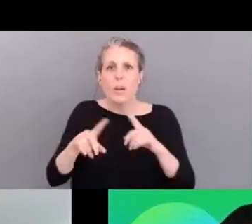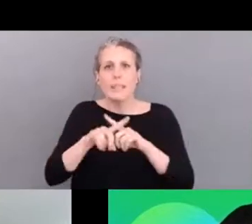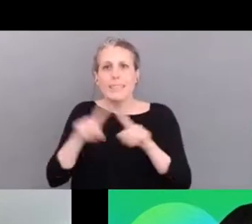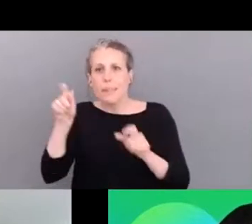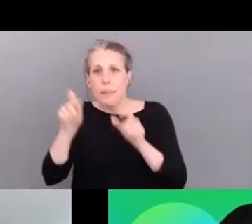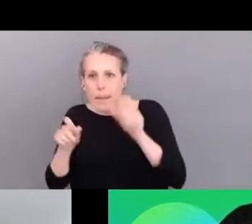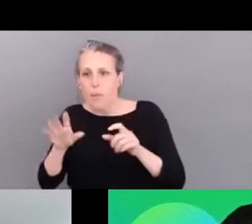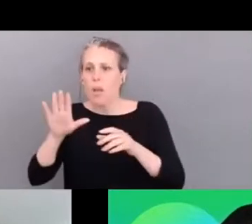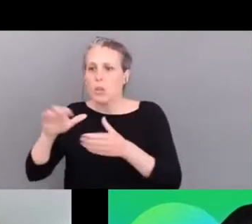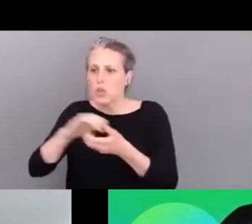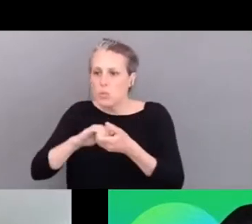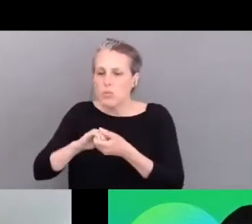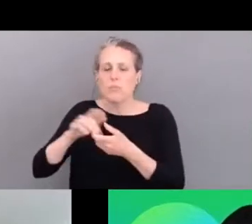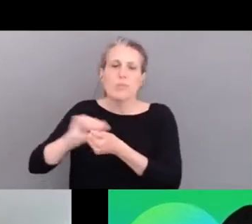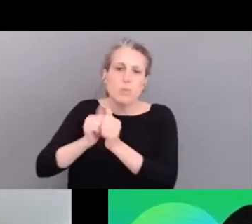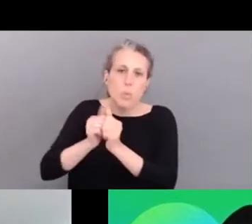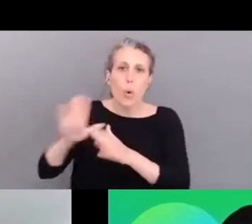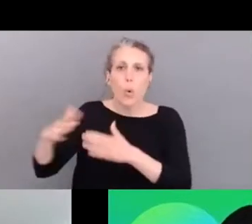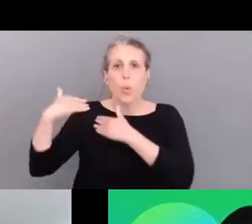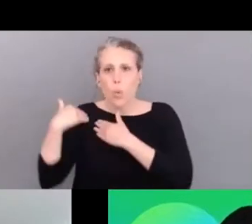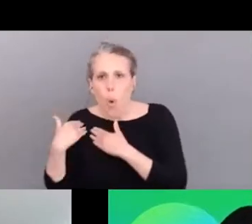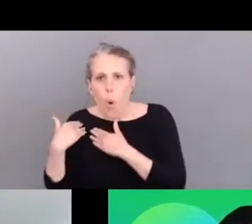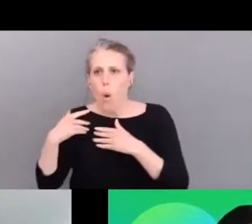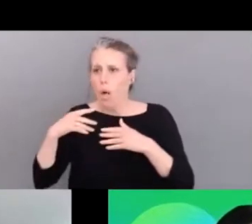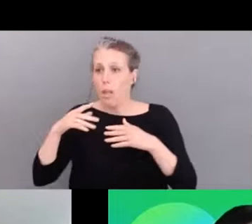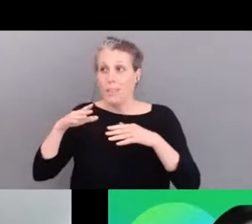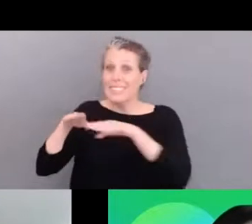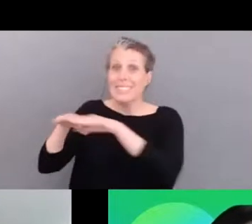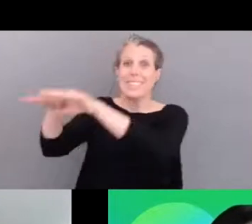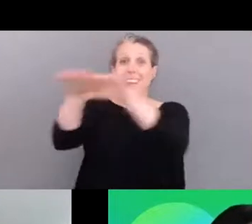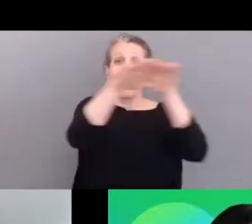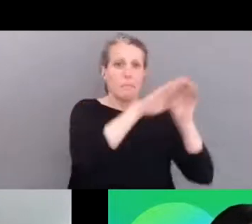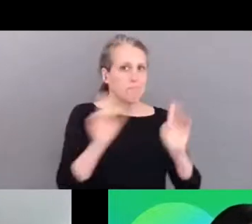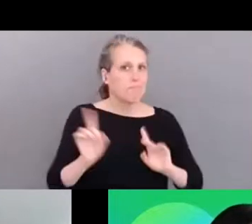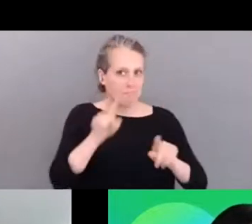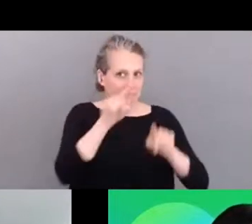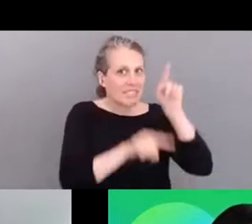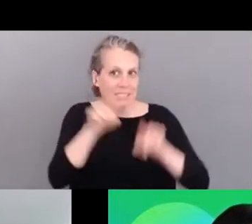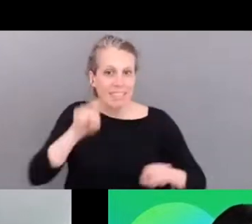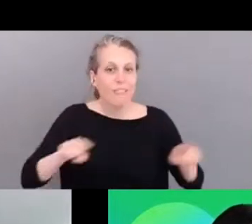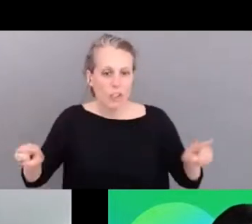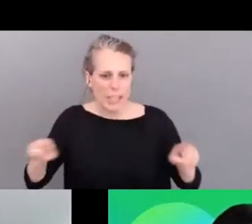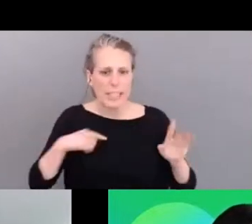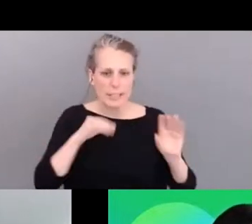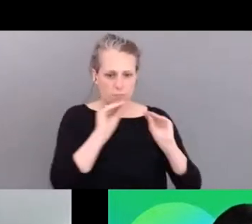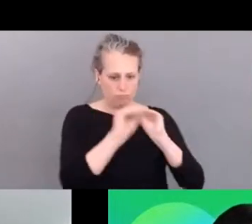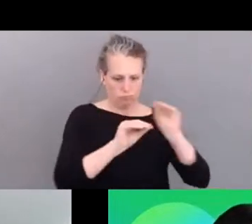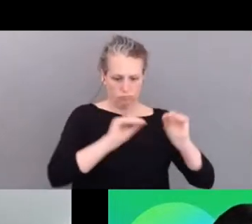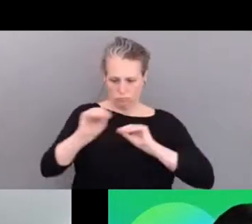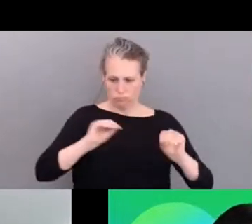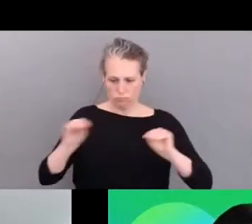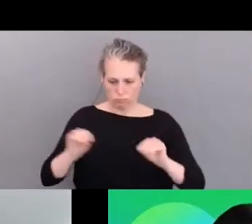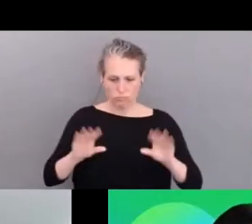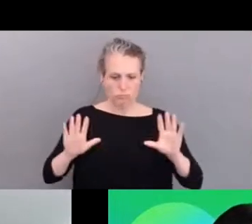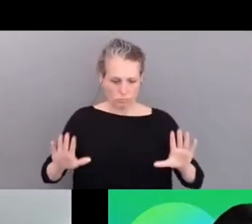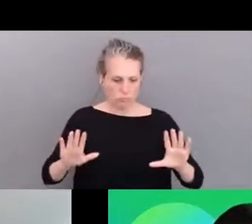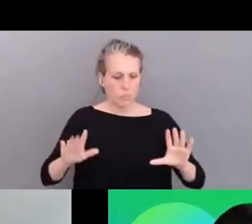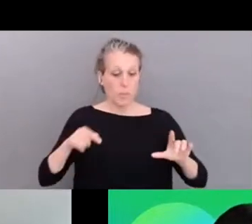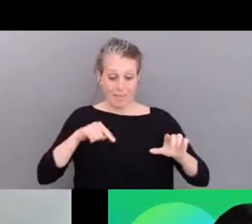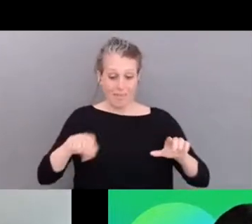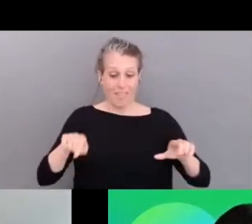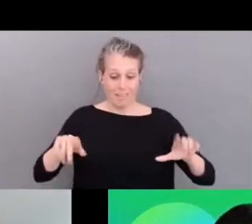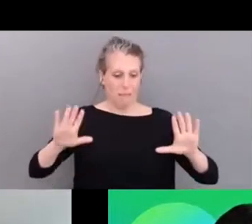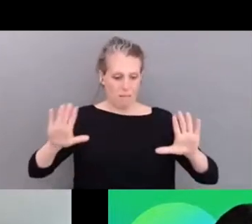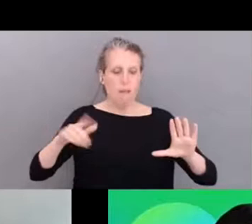different um so we've looked on all those elements um and we have started building a roadmap on how